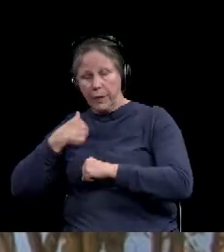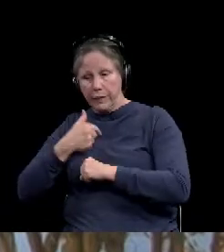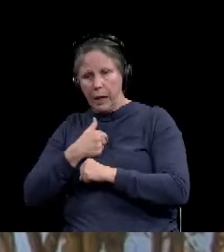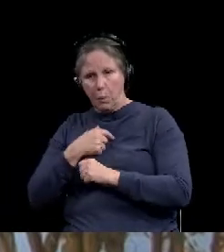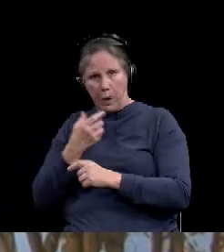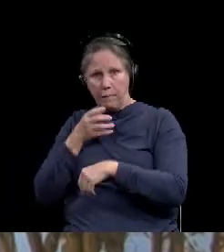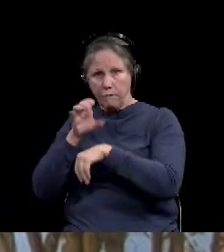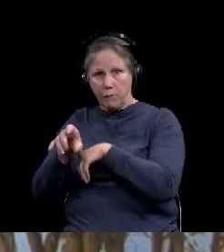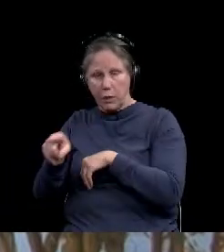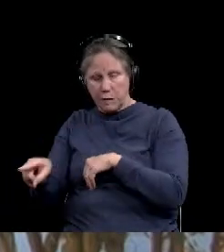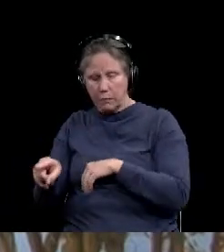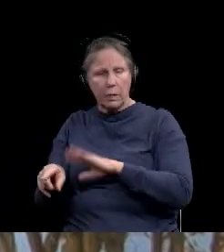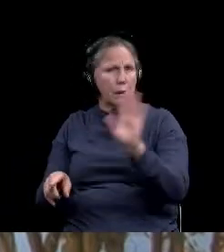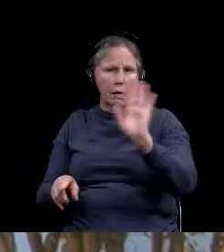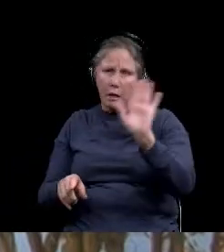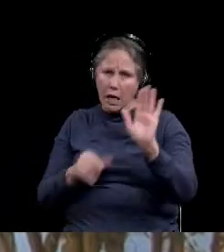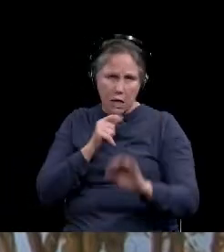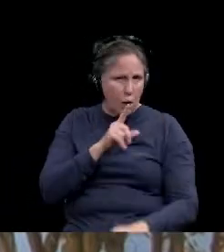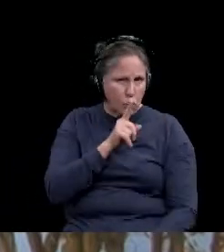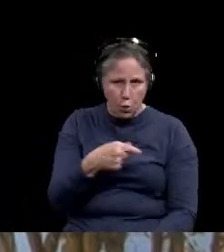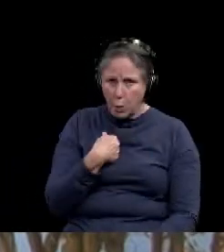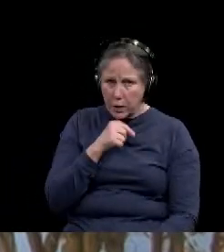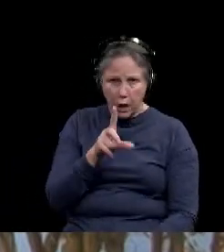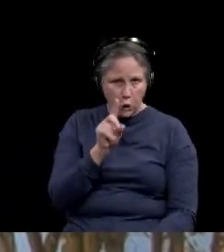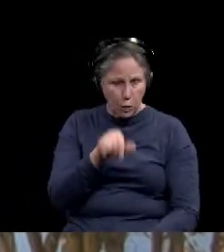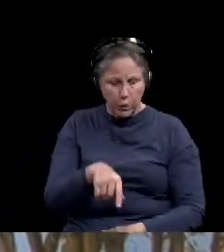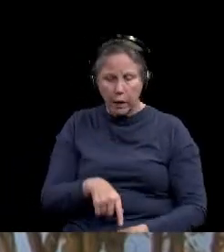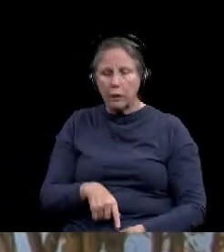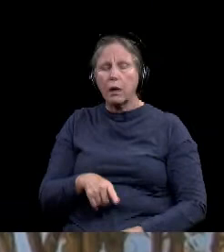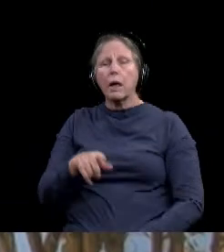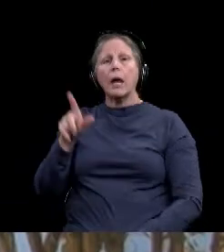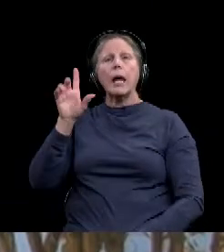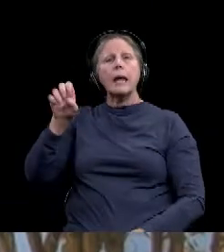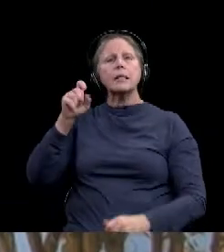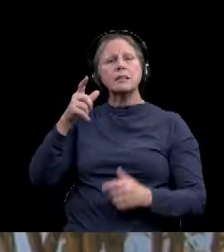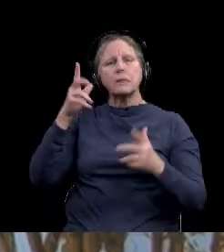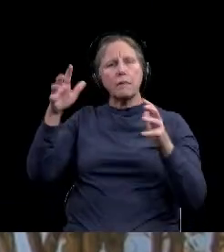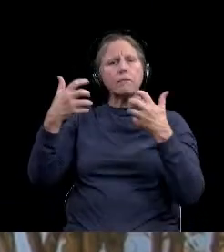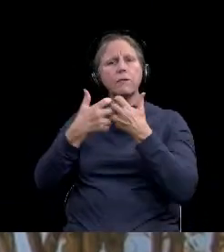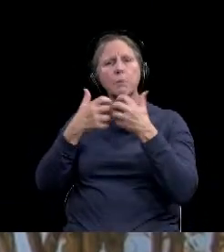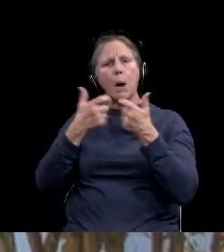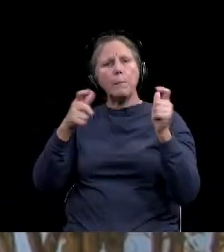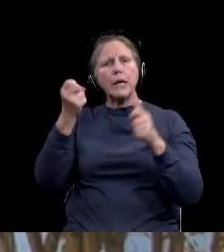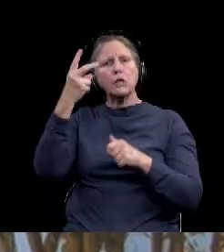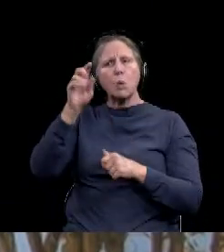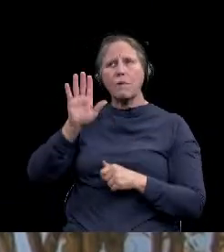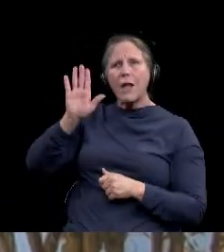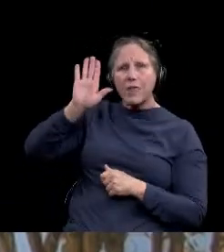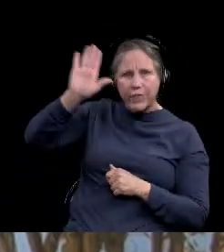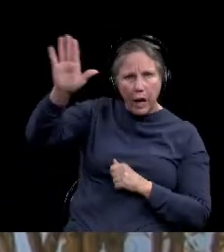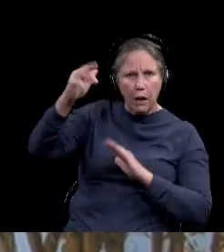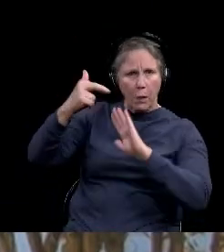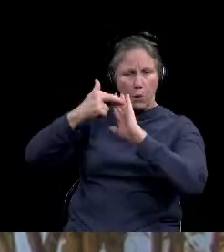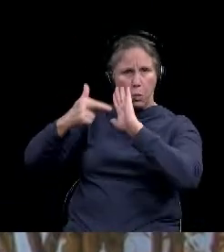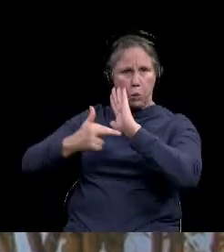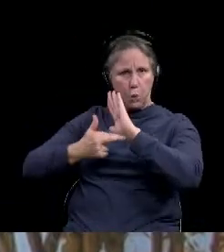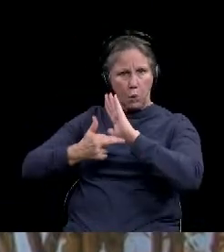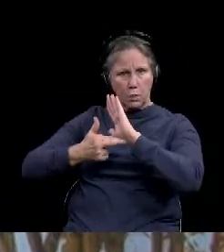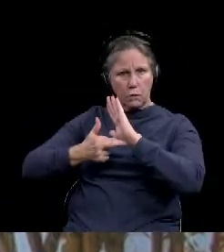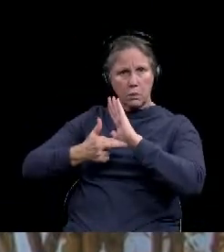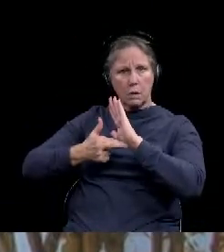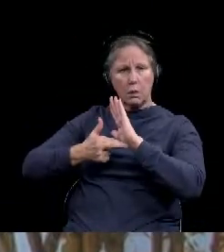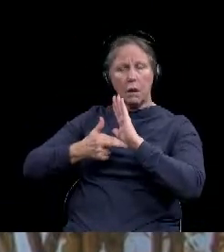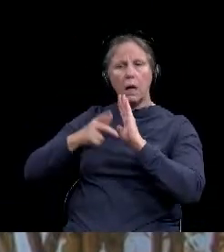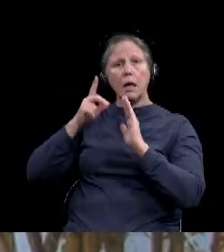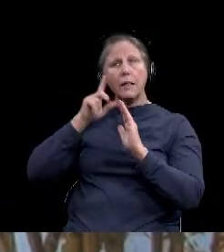imposed. And that was simply just not the case. These are big 12 protocols. They're important for Baylor to follow because they're all about keeping, uh,